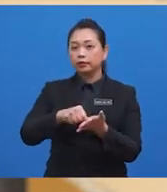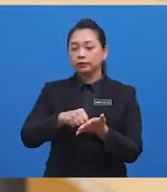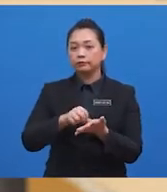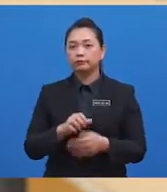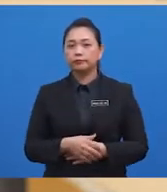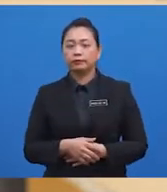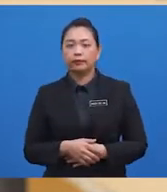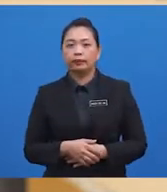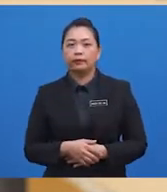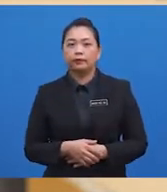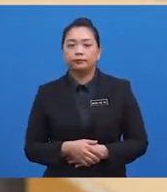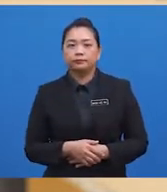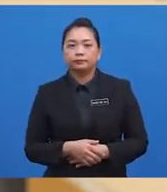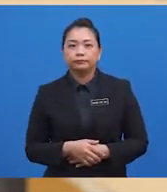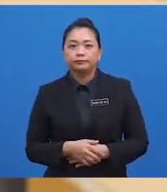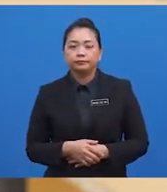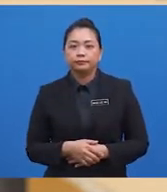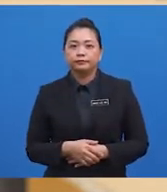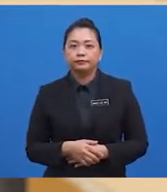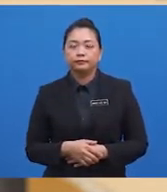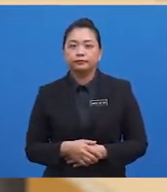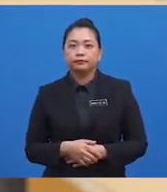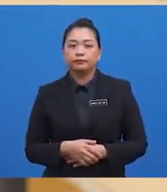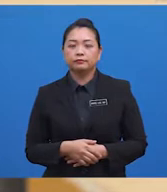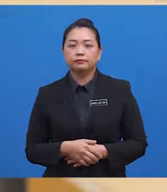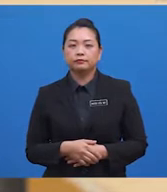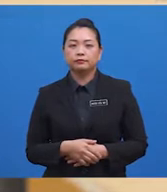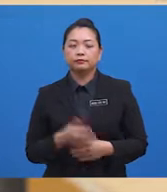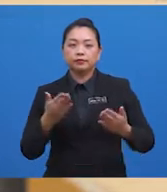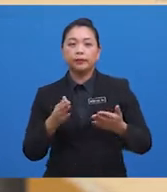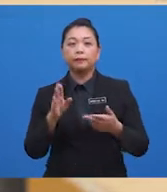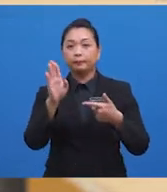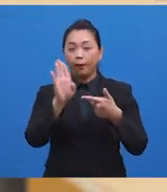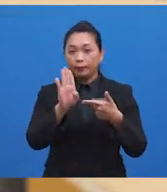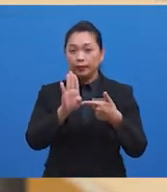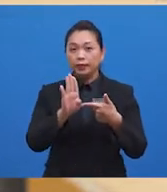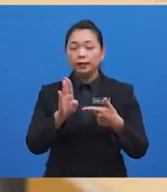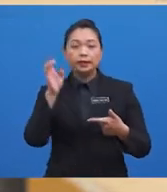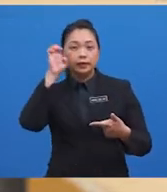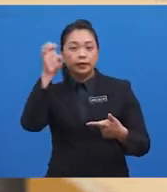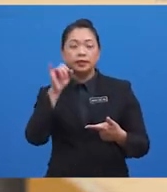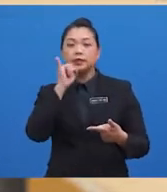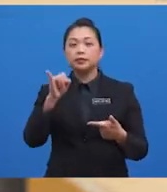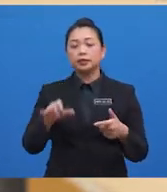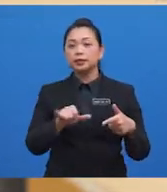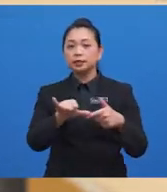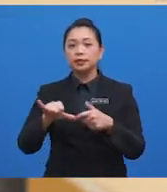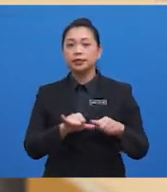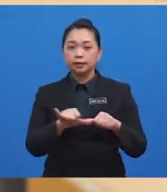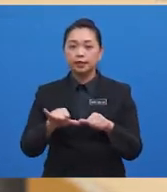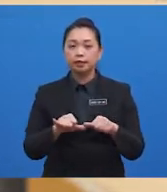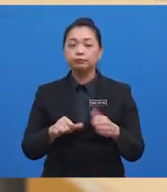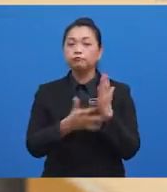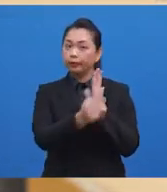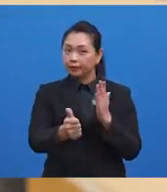he is an exemplary figure of the society, a doctor, hence prescribing a cocktail of drugs is a standard practice in the